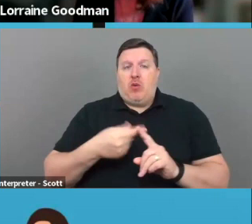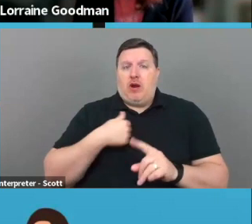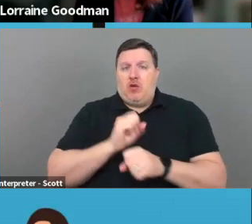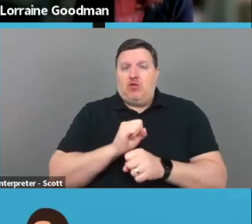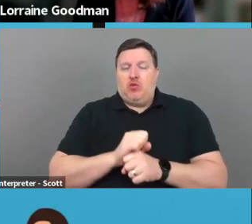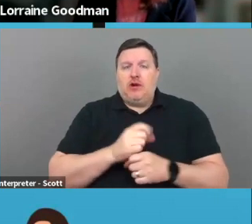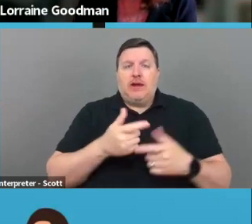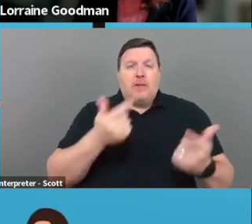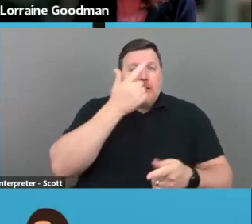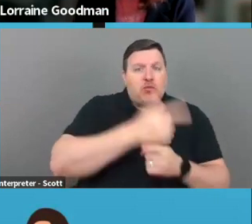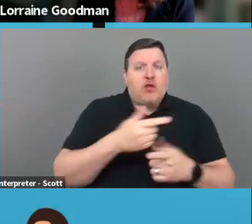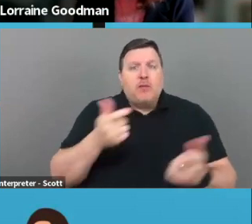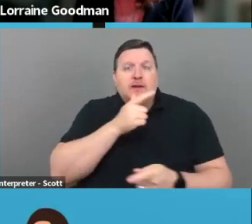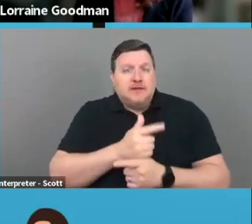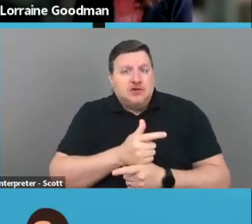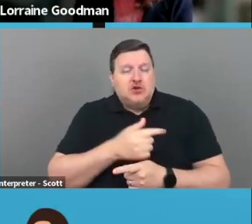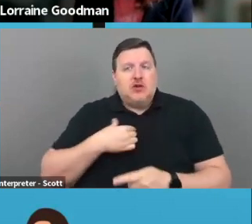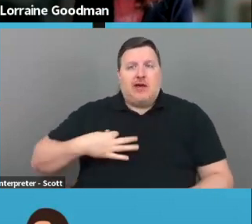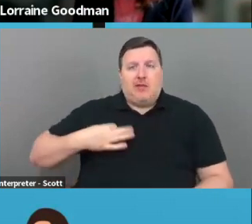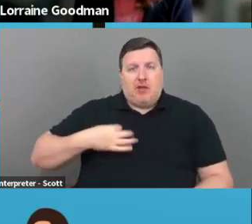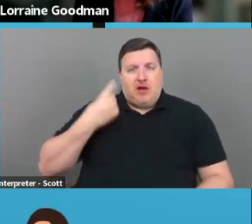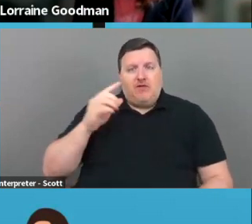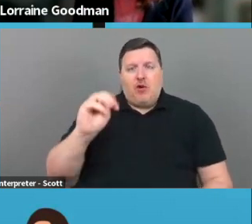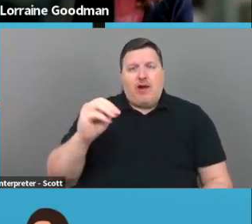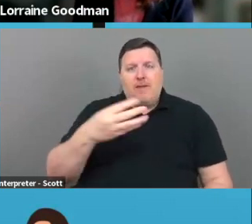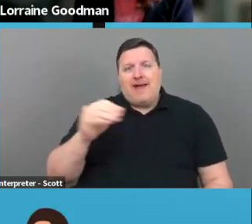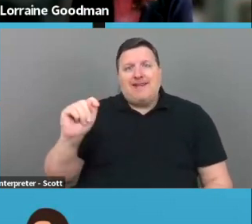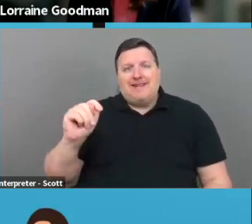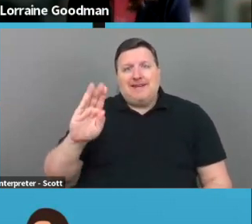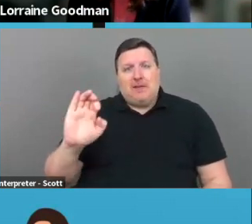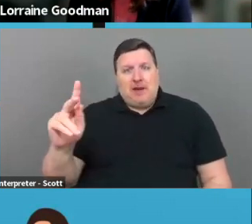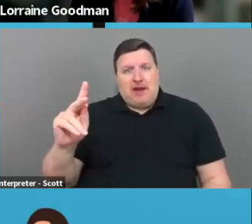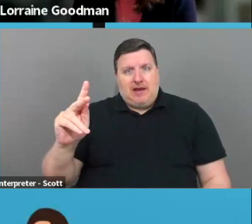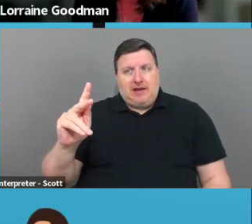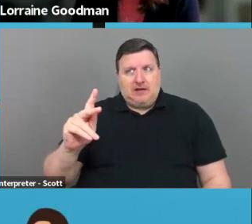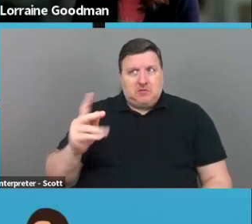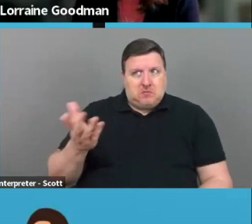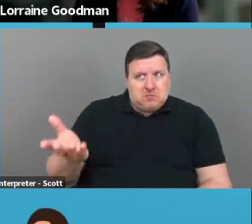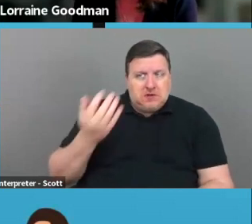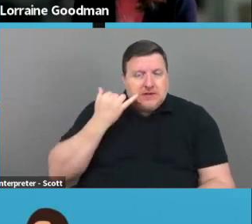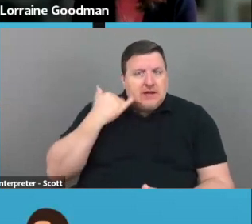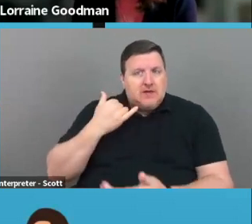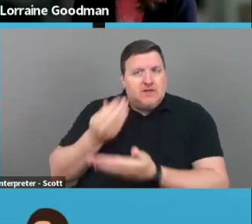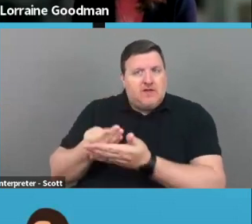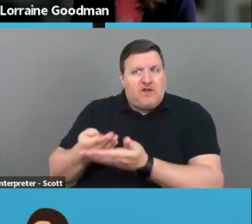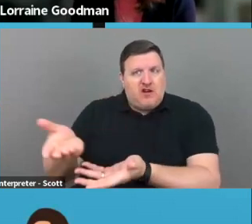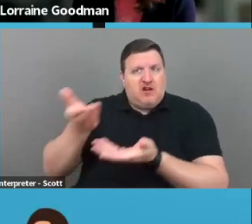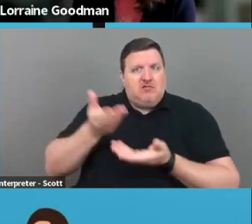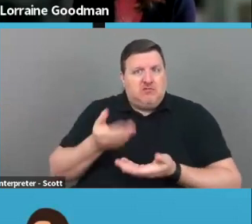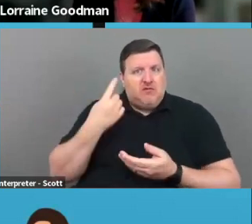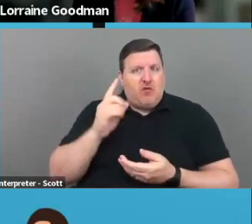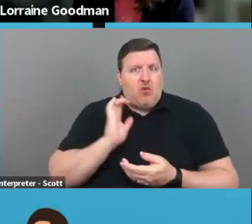Brothers Big Sisters, we applied for M&T Bank for the first time to see if we could get funding for one of our